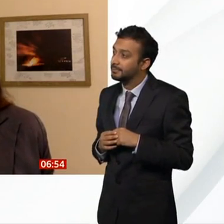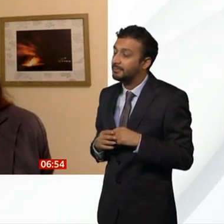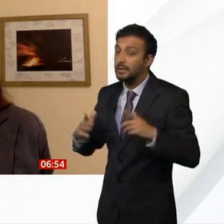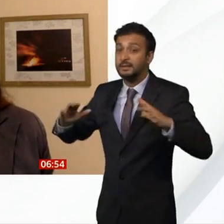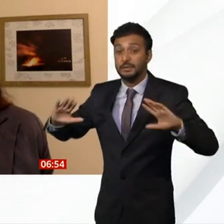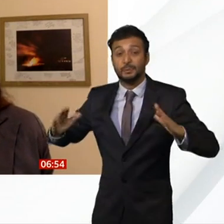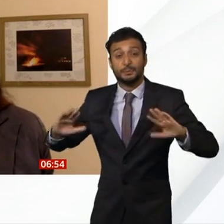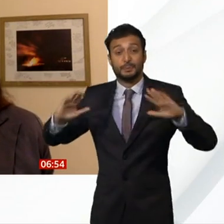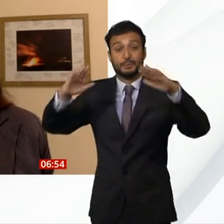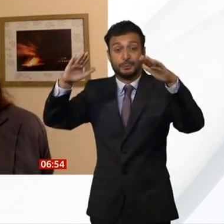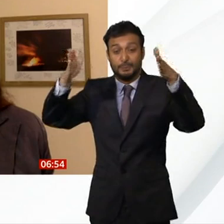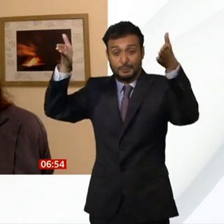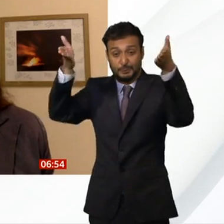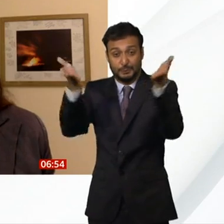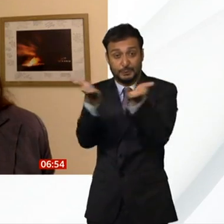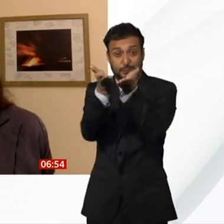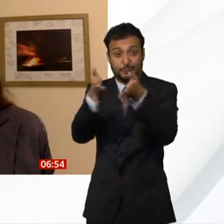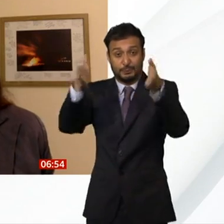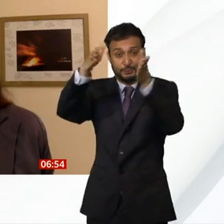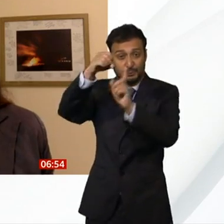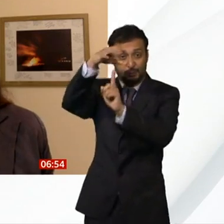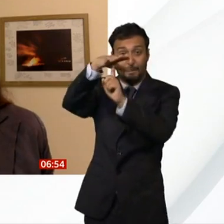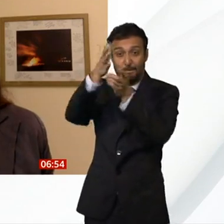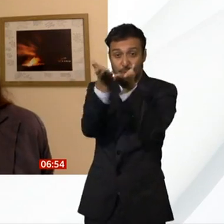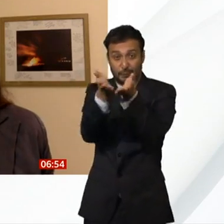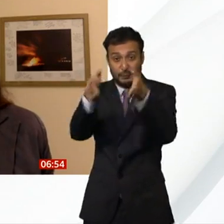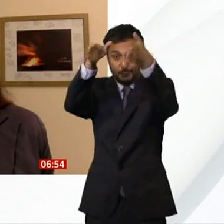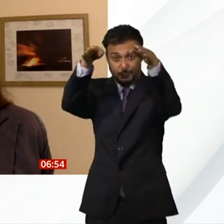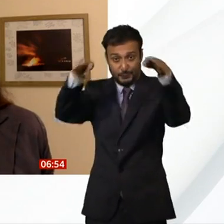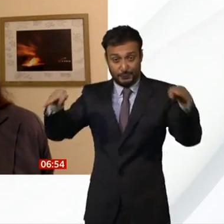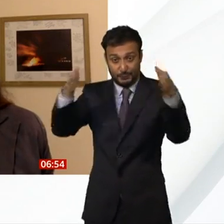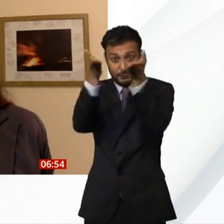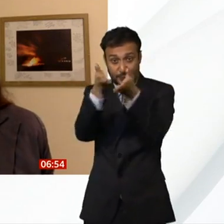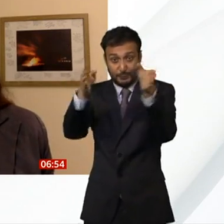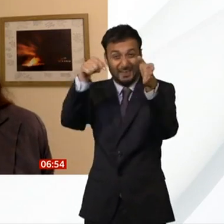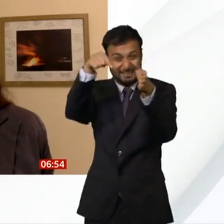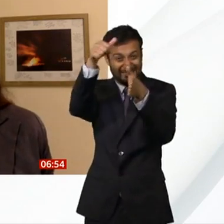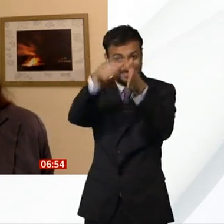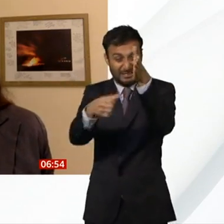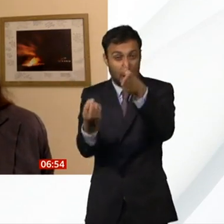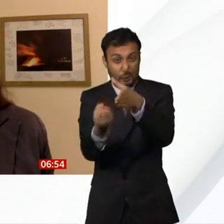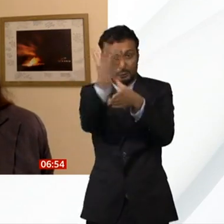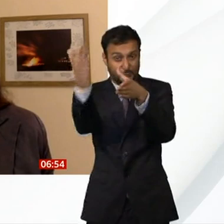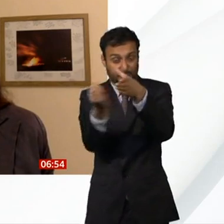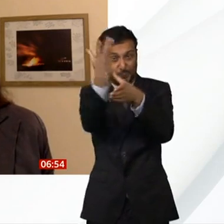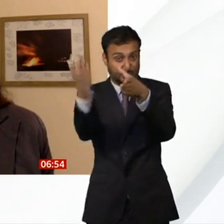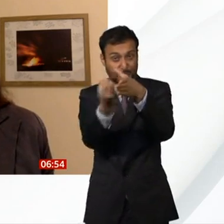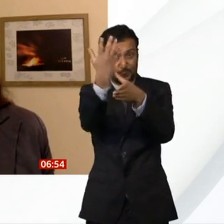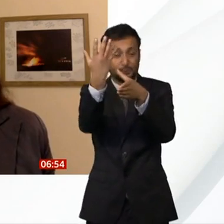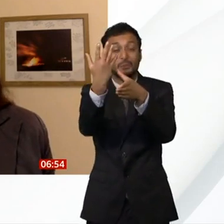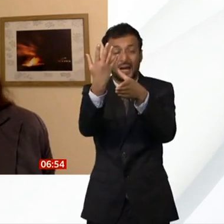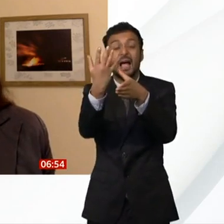last night, our time, it migrated so that the vent where the lava was coming out of the ground was outside of the caldera.